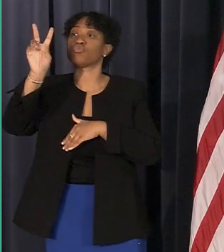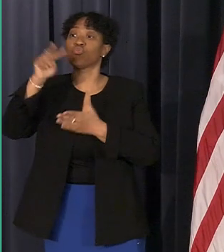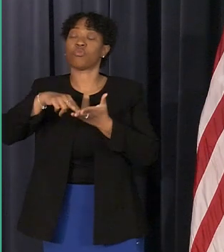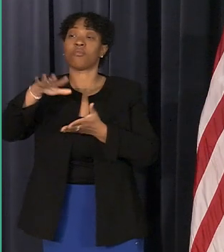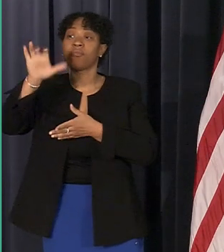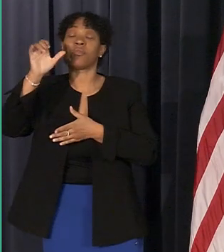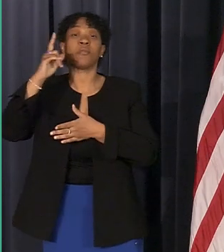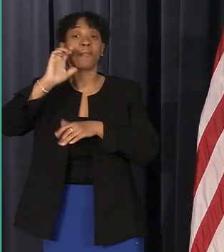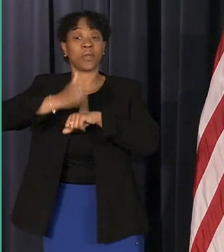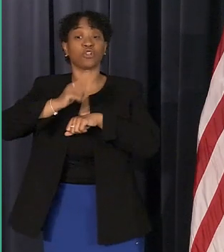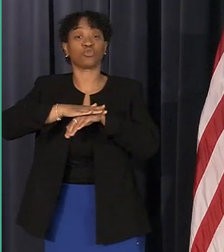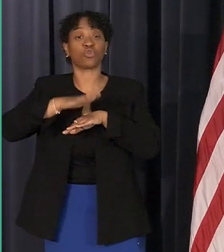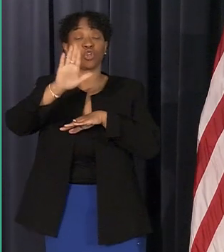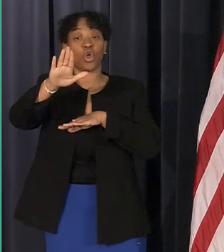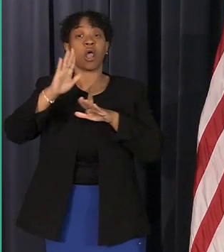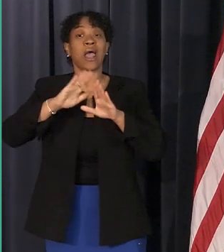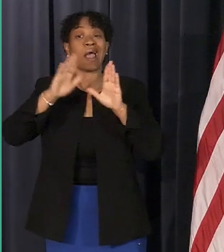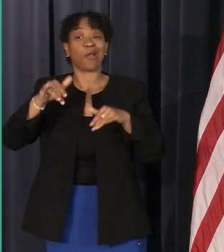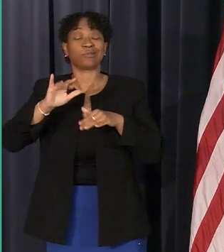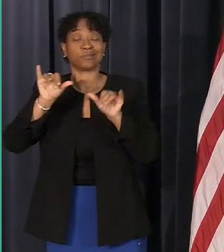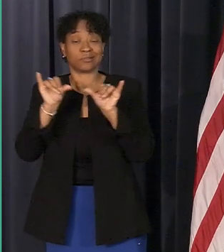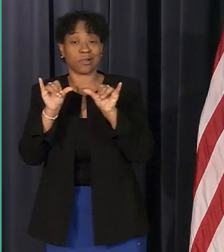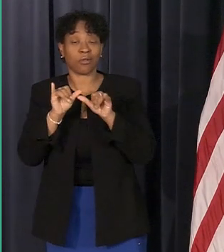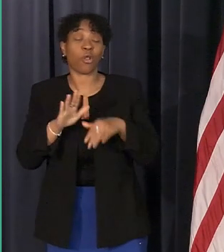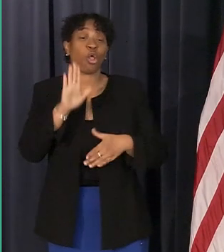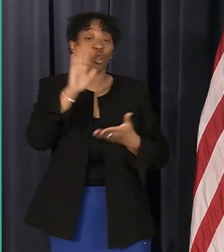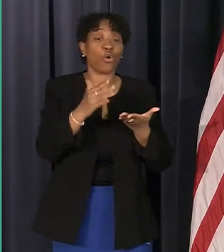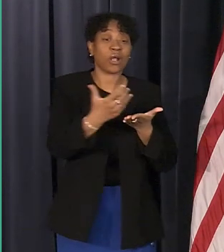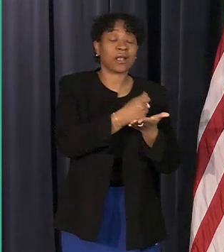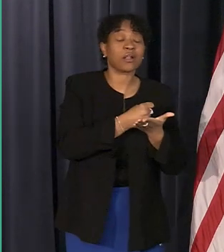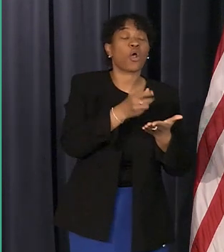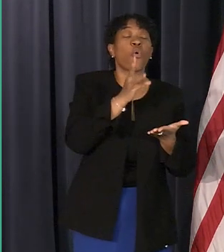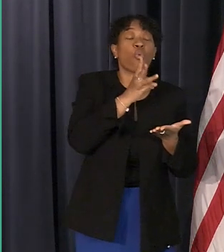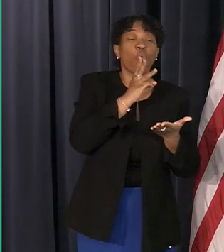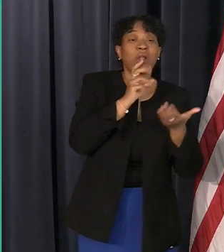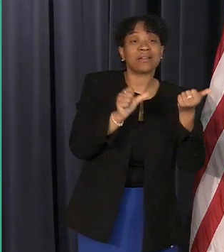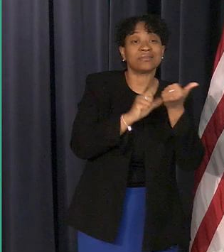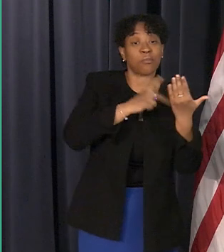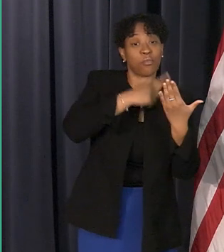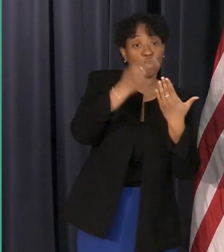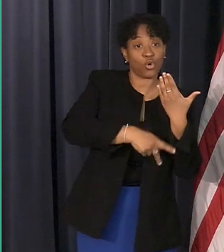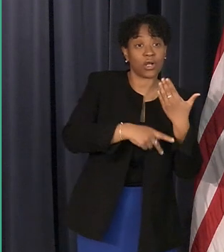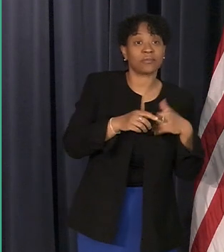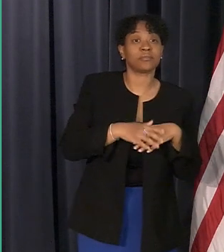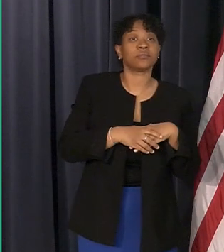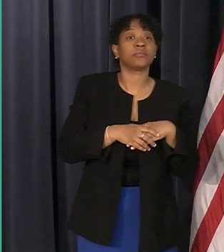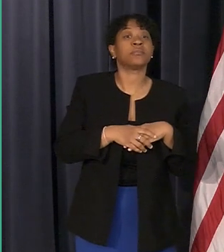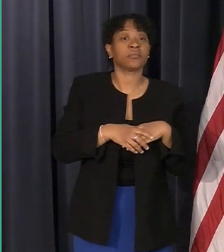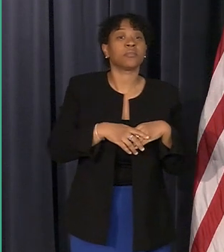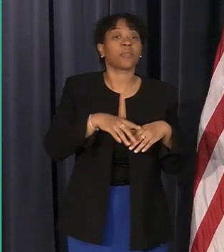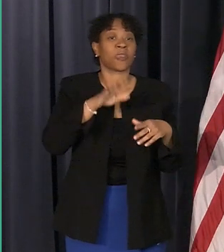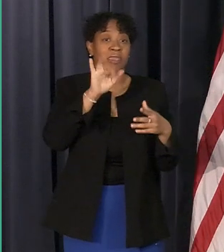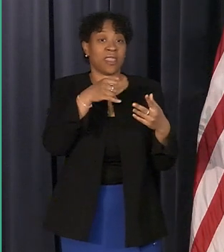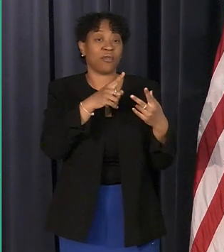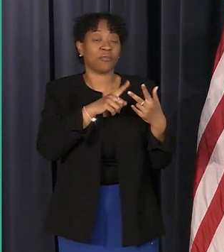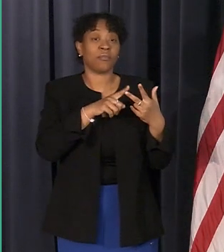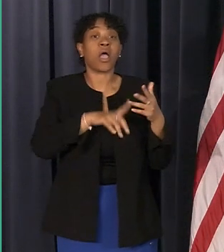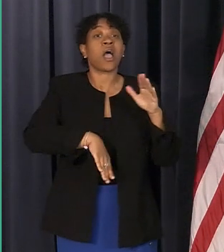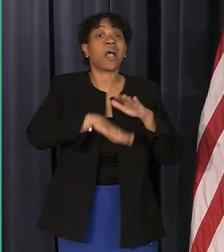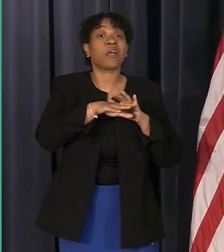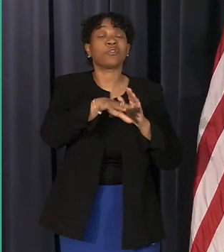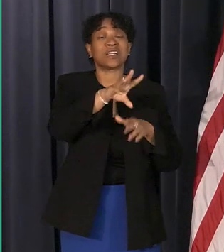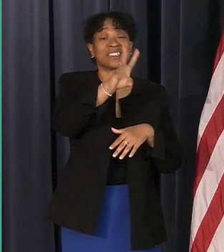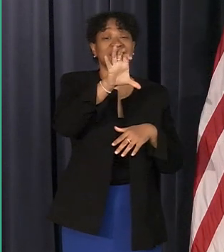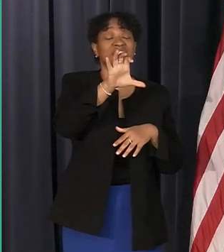we have a low income household water assistance program liwa up to